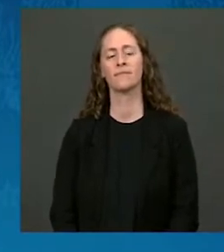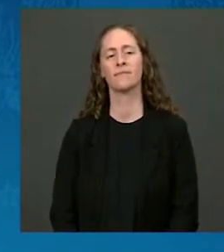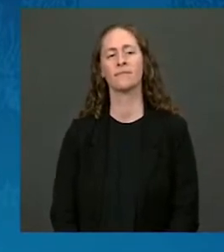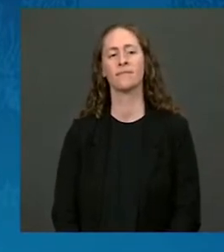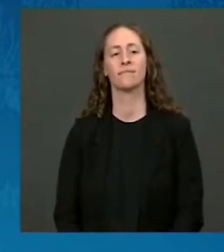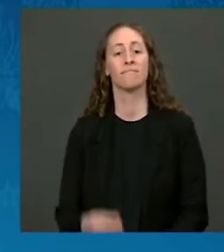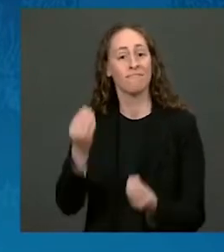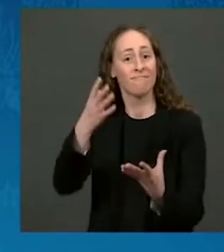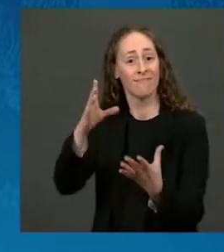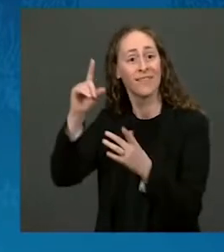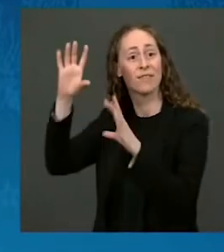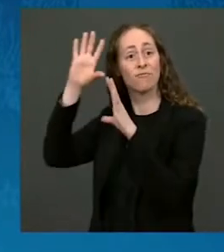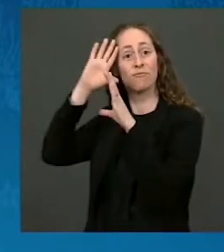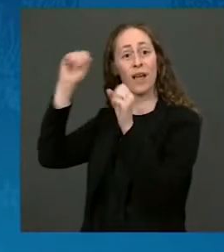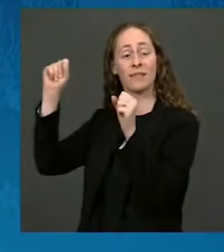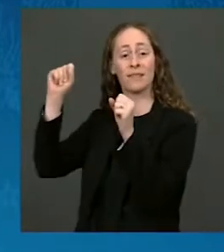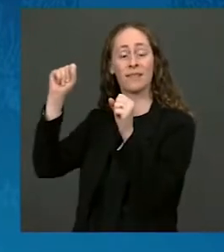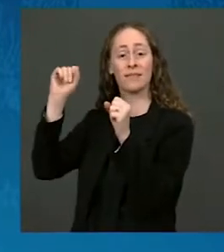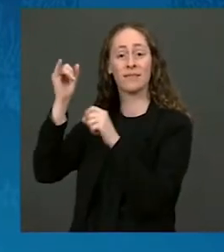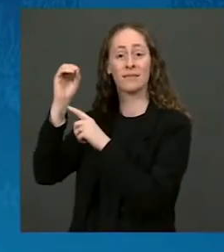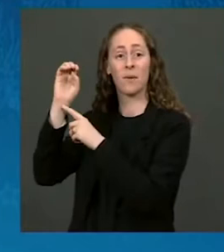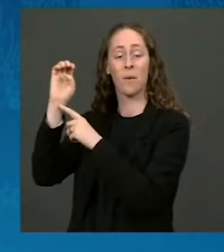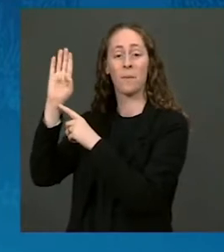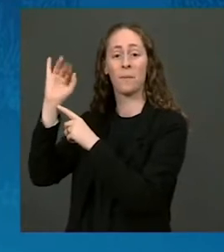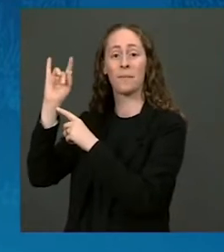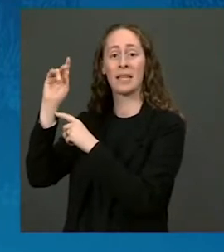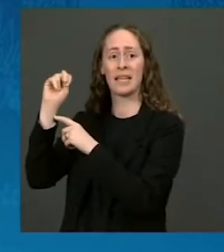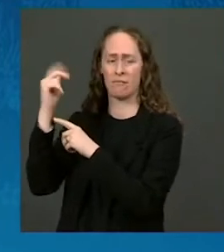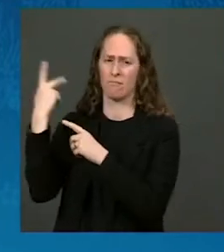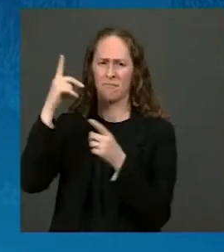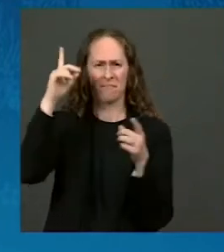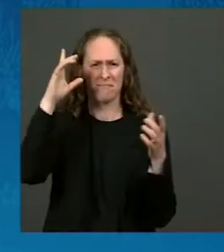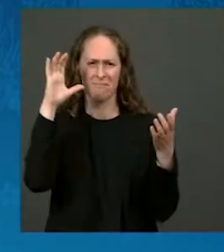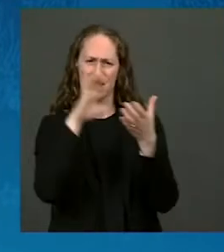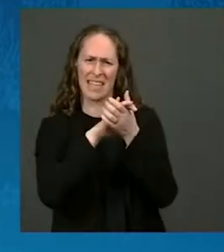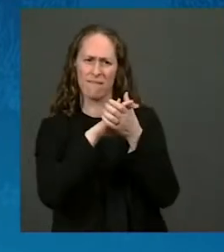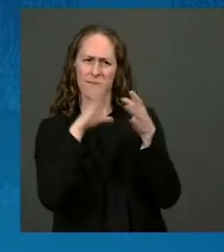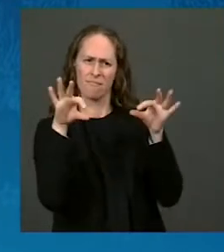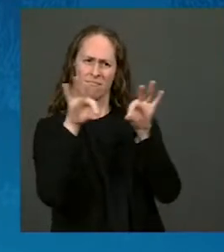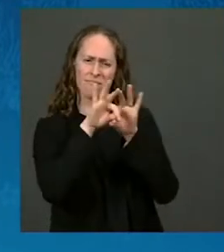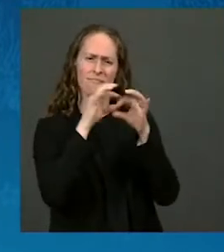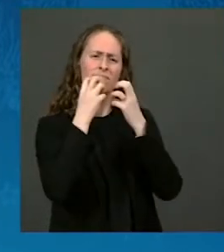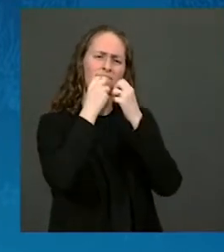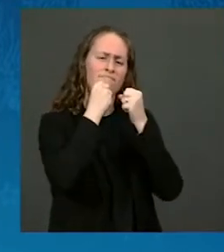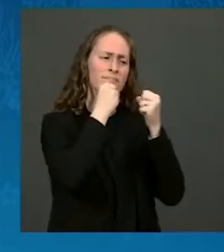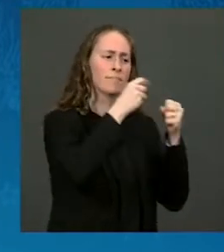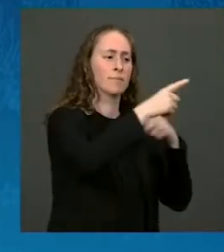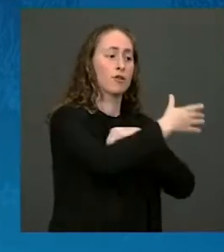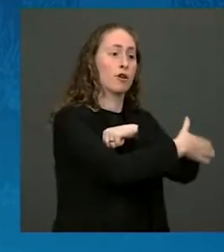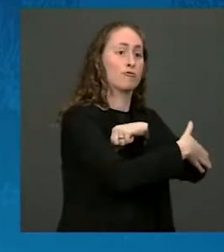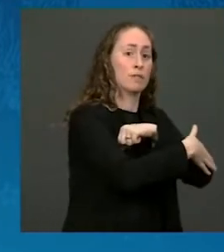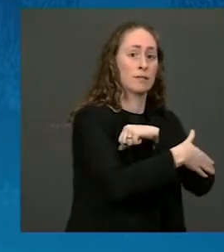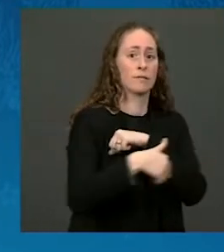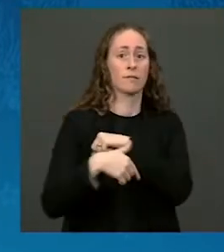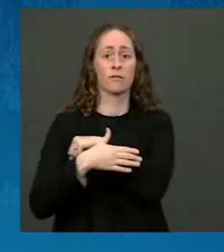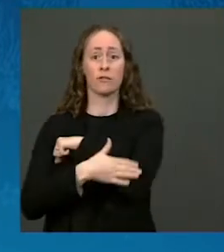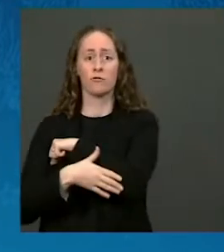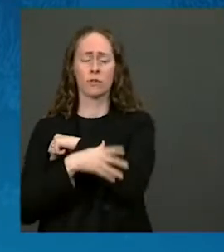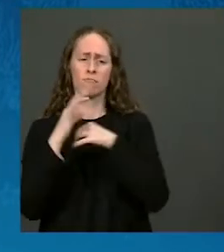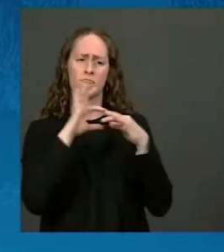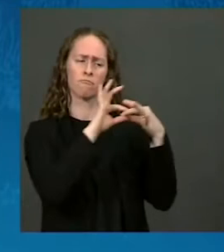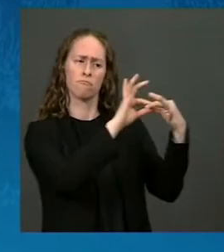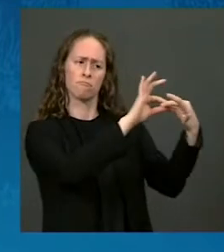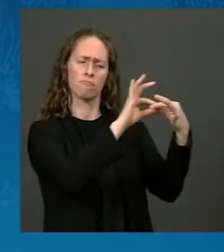and I believe that the bond between our nations is sacred, and we take seriously our responsibility